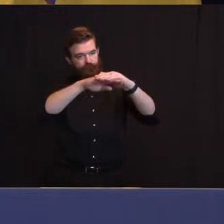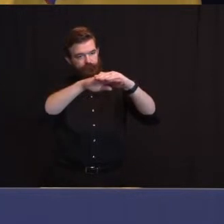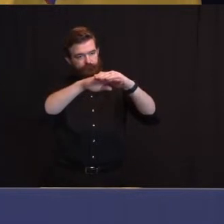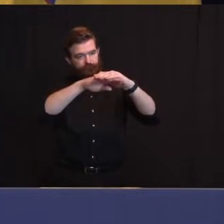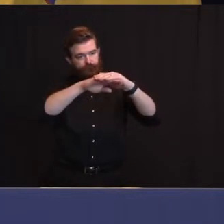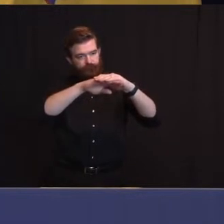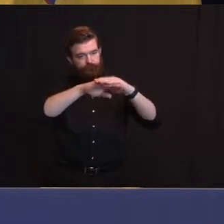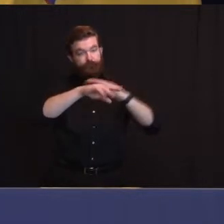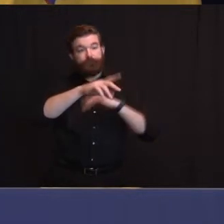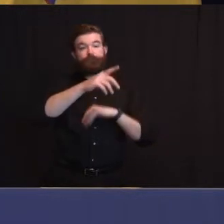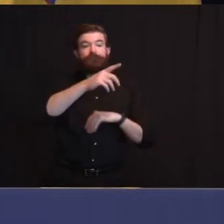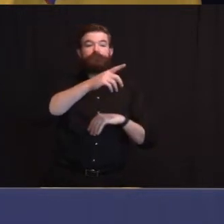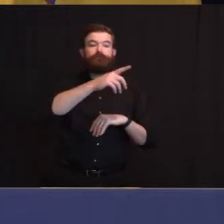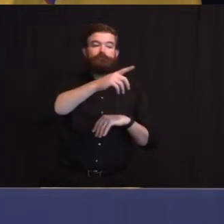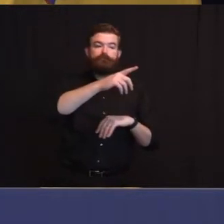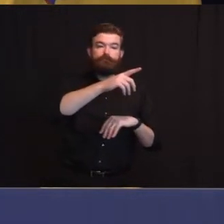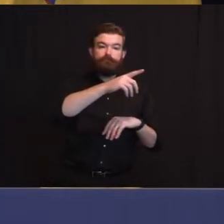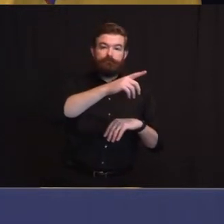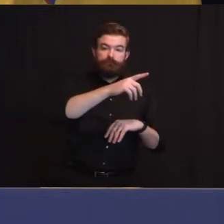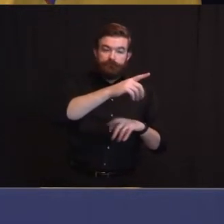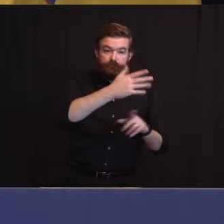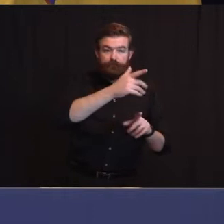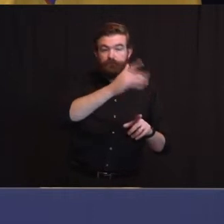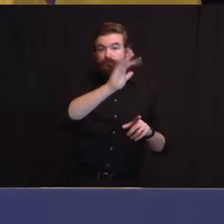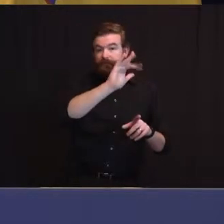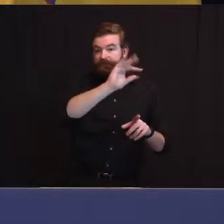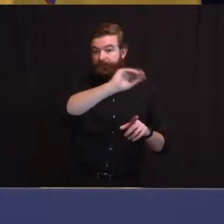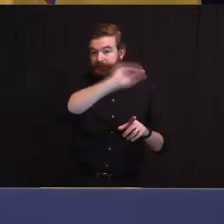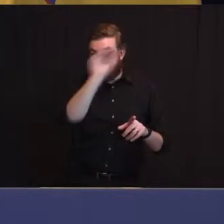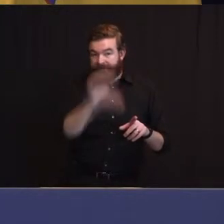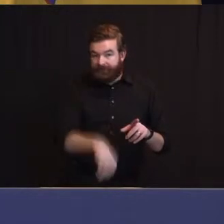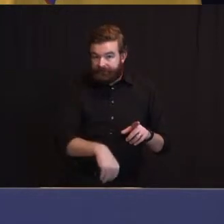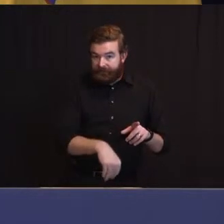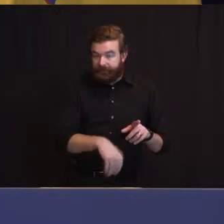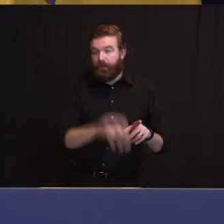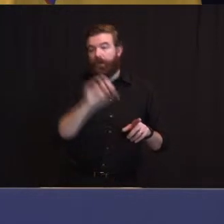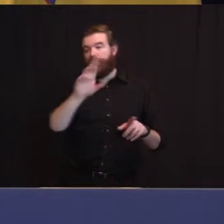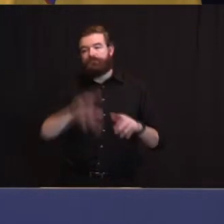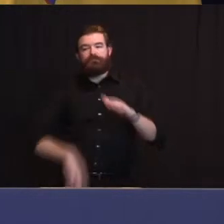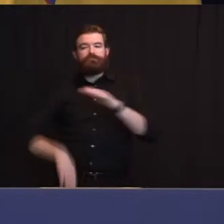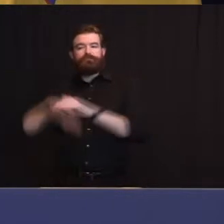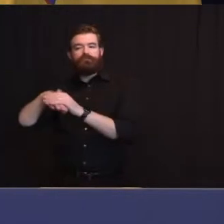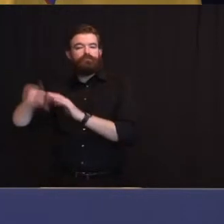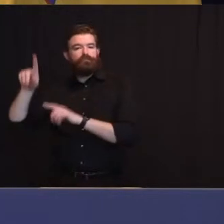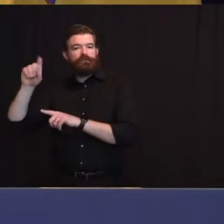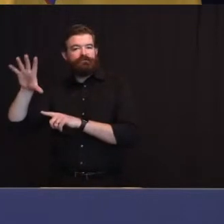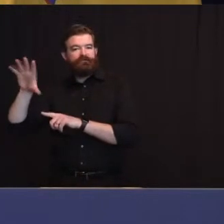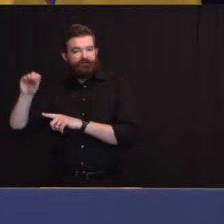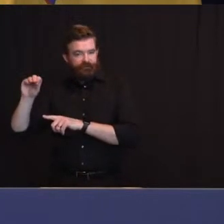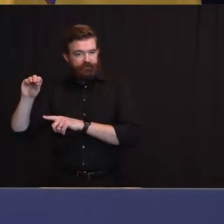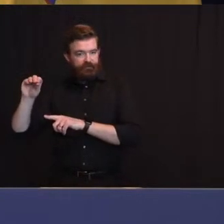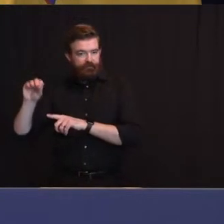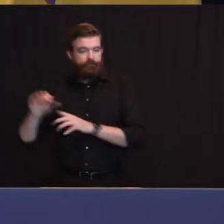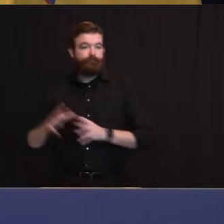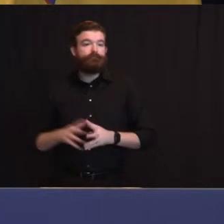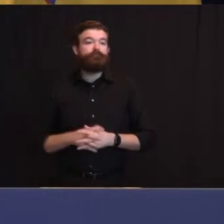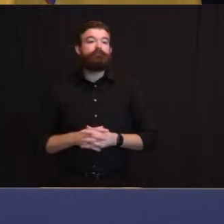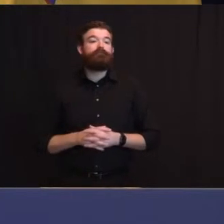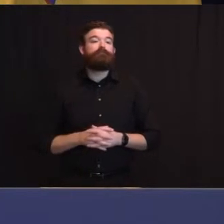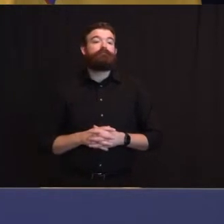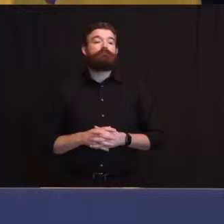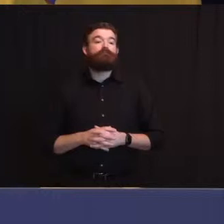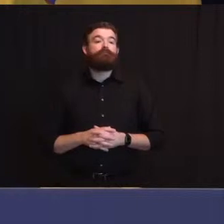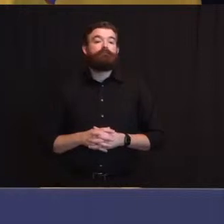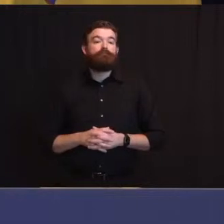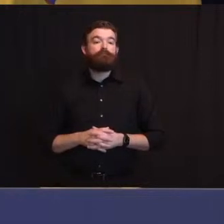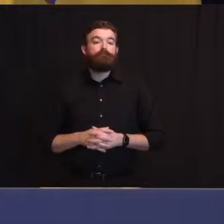That's been challenged, but I'm happy to say it remains the case. It is quite clear what our social distancing requirements are, Judy,